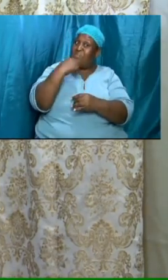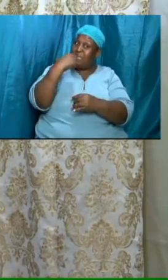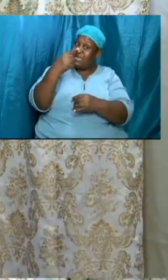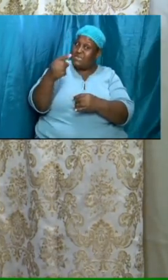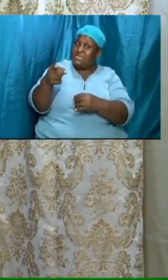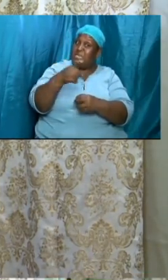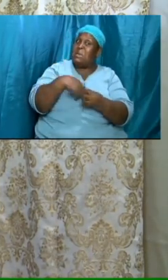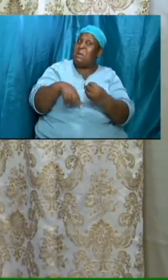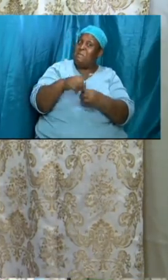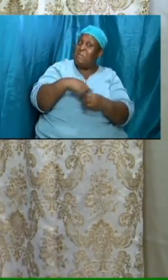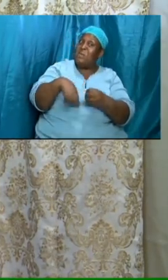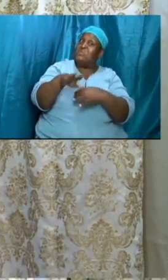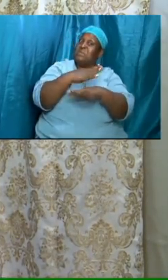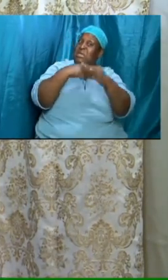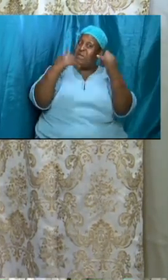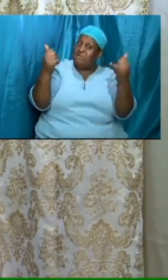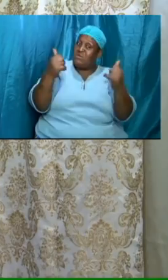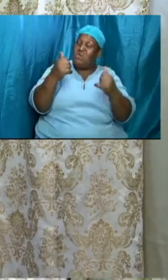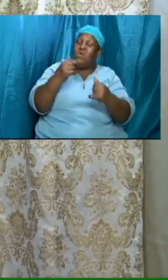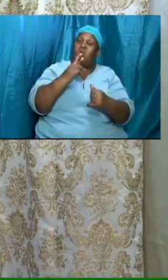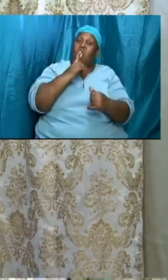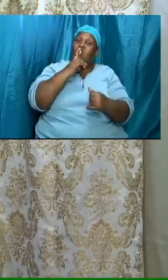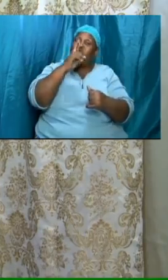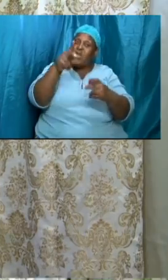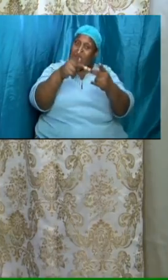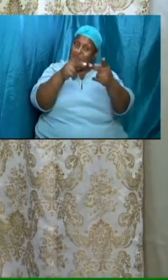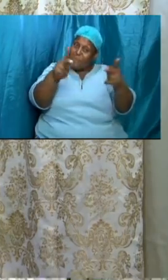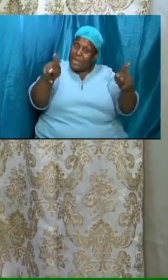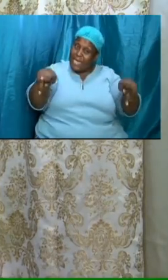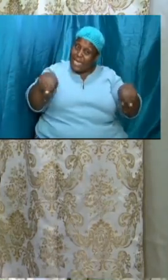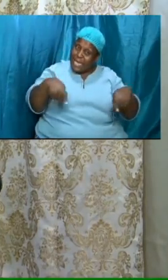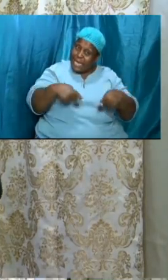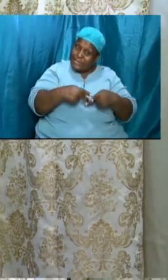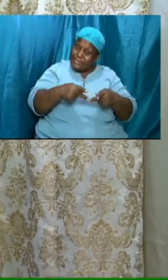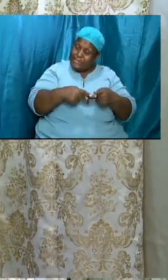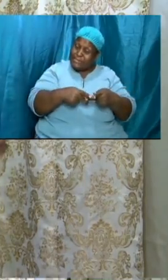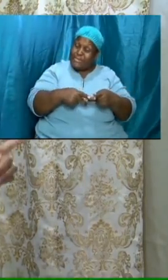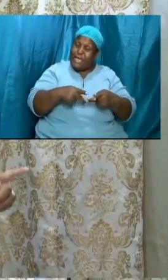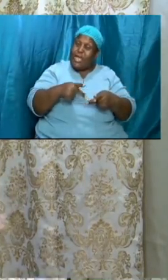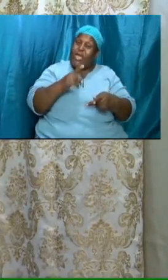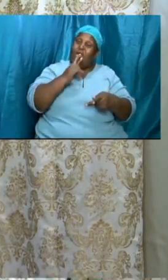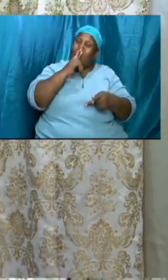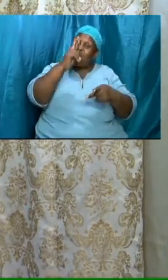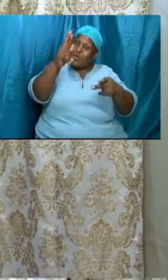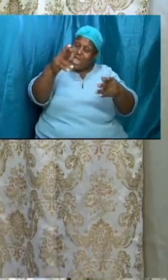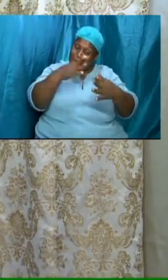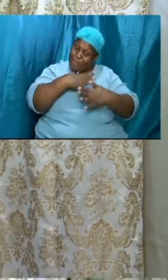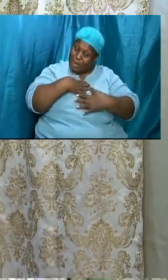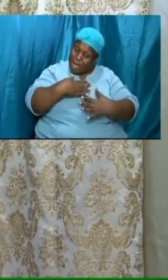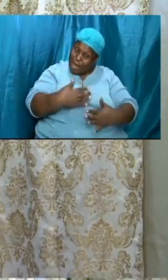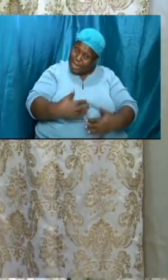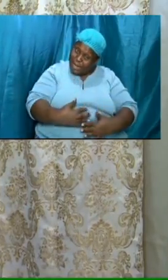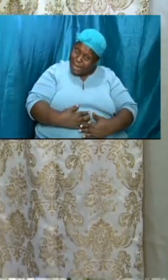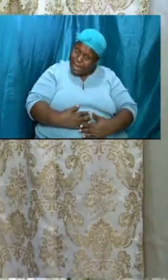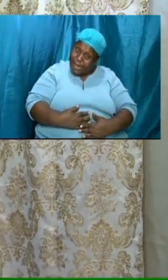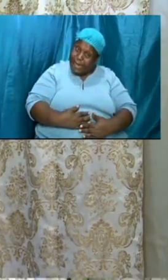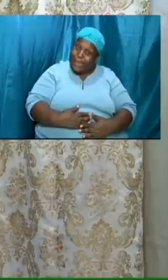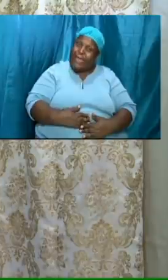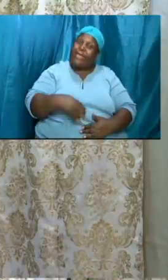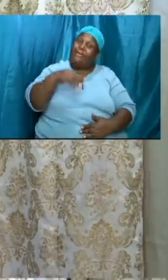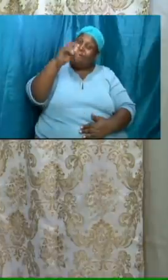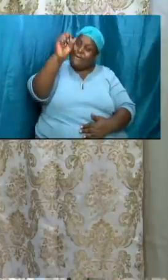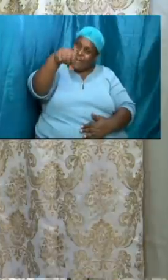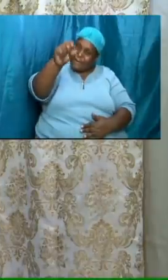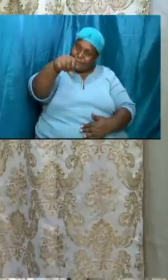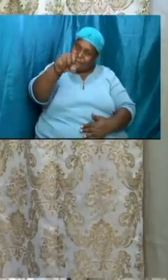that are real bodily people except that it is a new glorified body and we are going